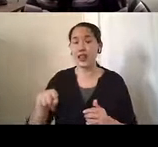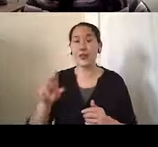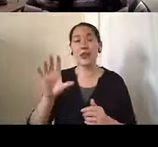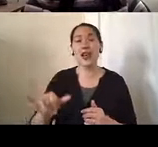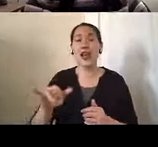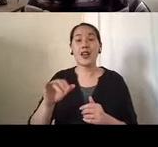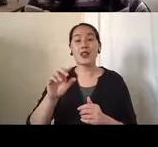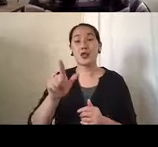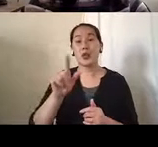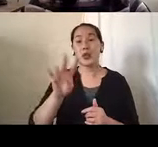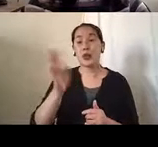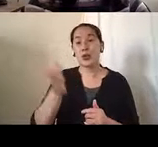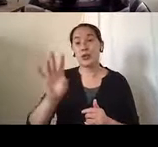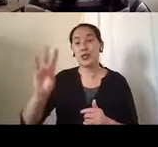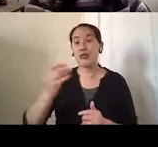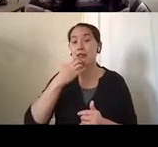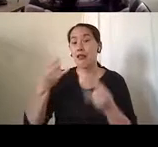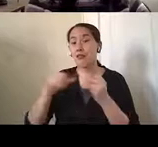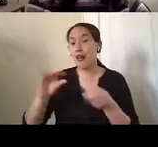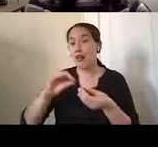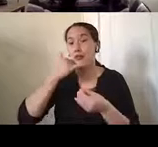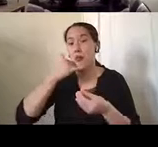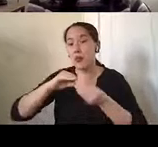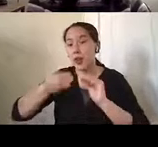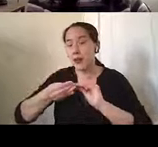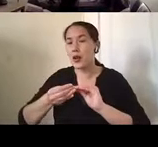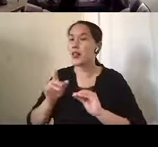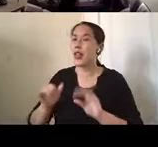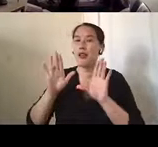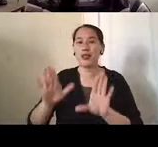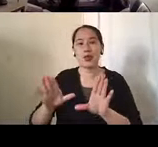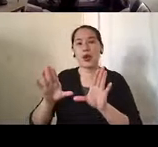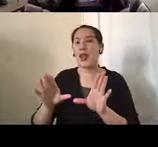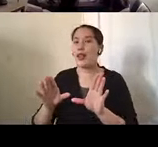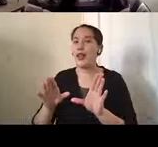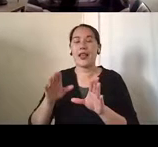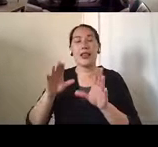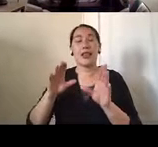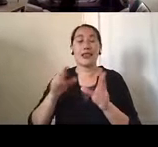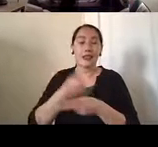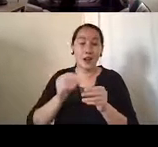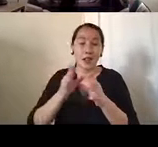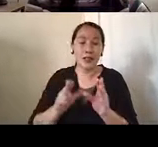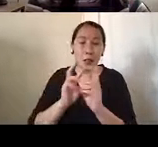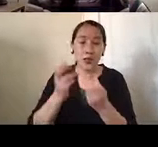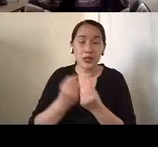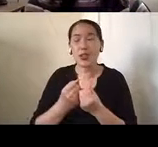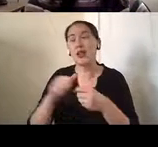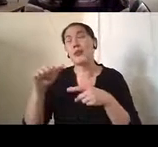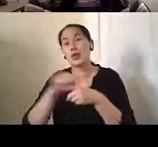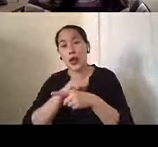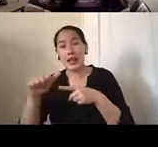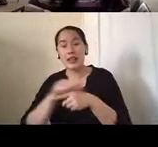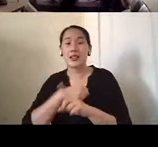um, and, and the Alzheimer's Association, they have great caregiver workshops, counseling, and trainings, um, as well as